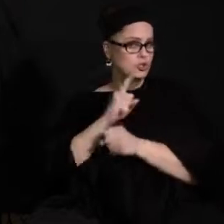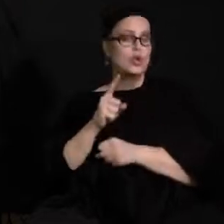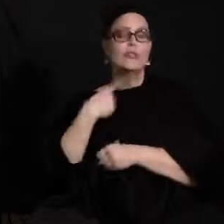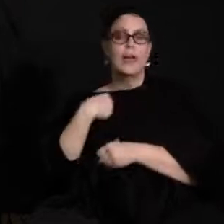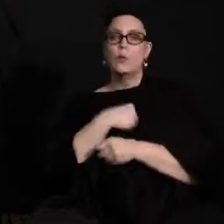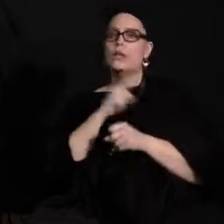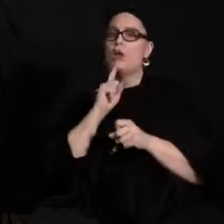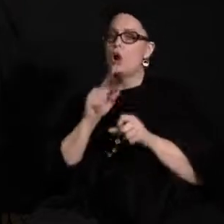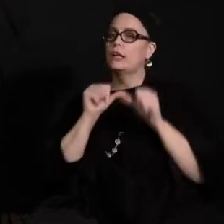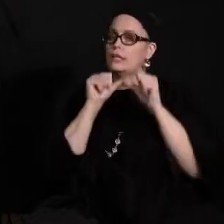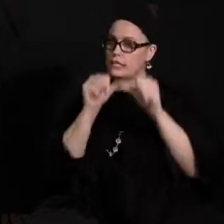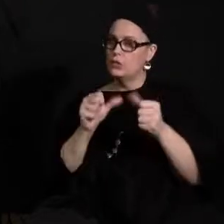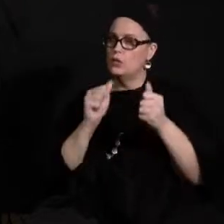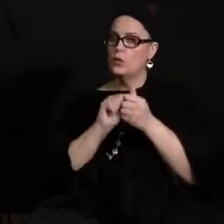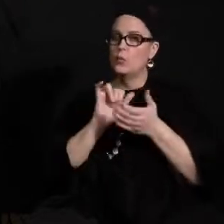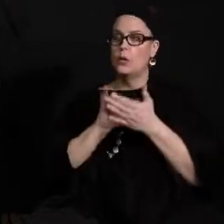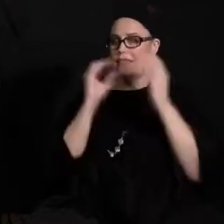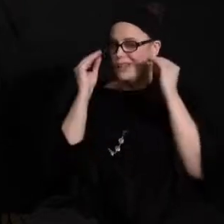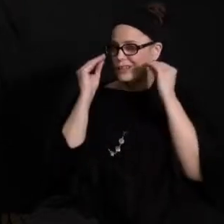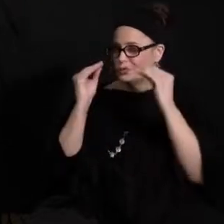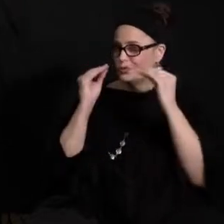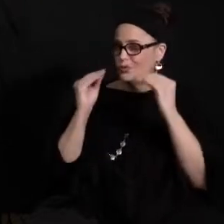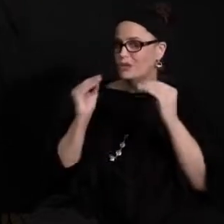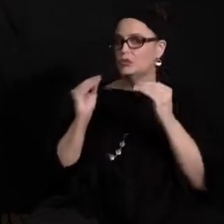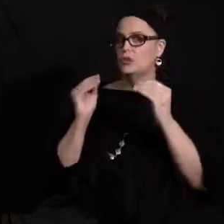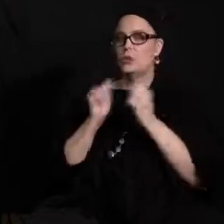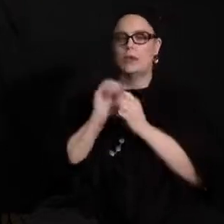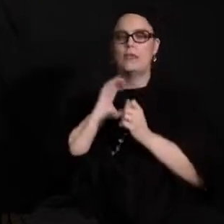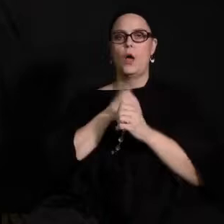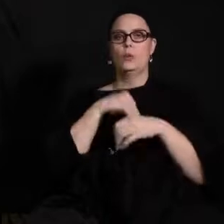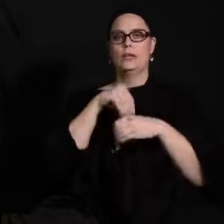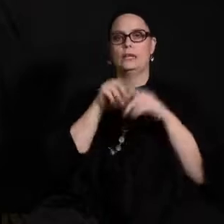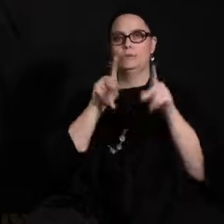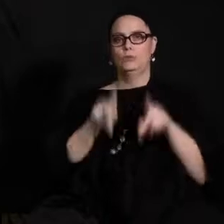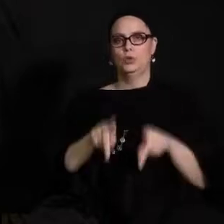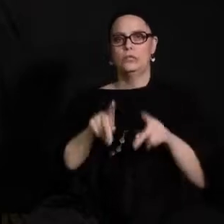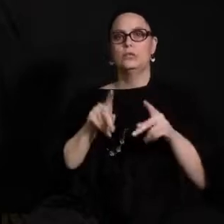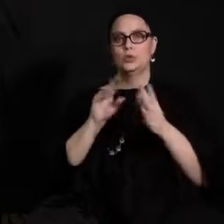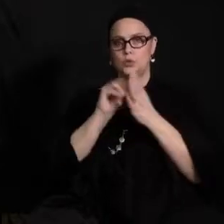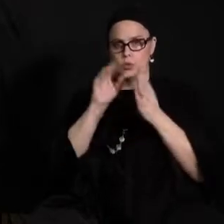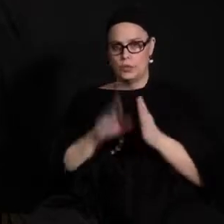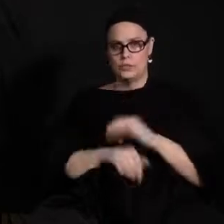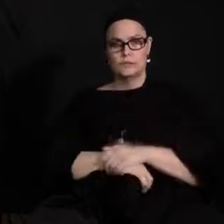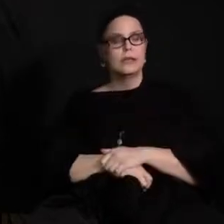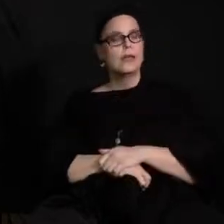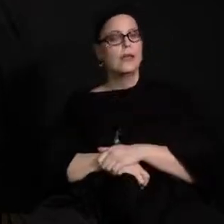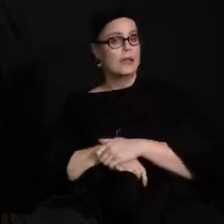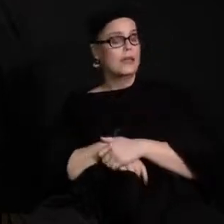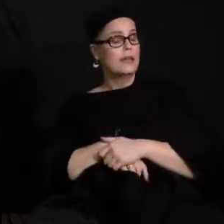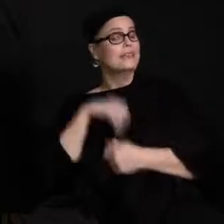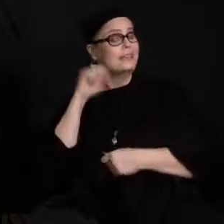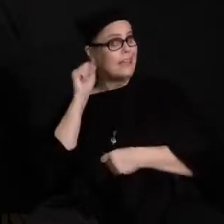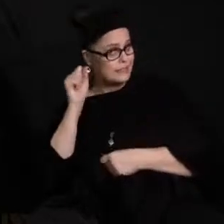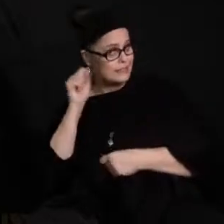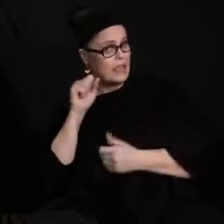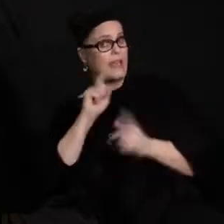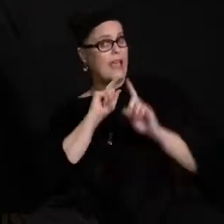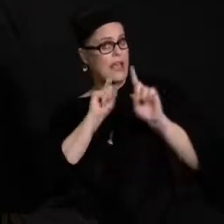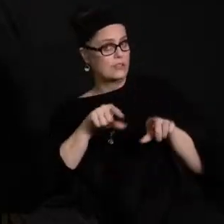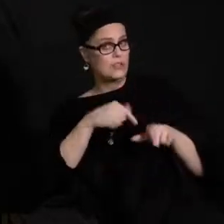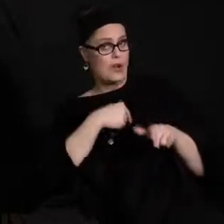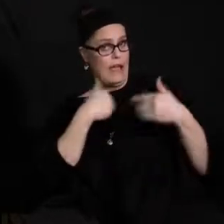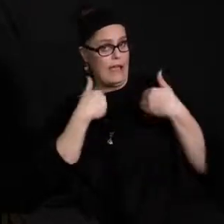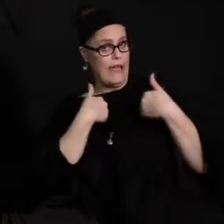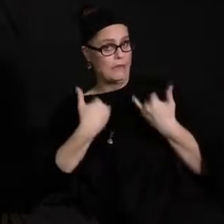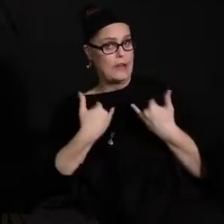that instruction and the in-person learning for our students. And with that, Mr. Anderson? Yeah, and the answer I have right now is I